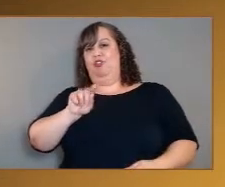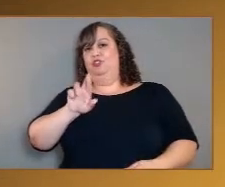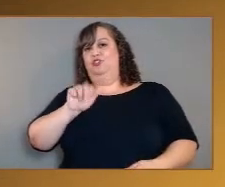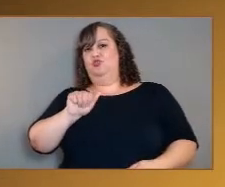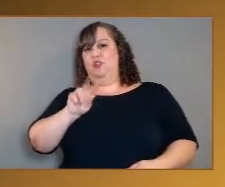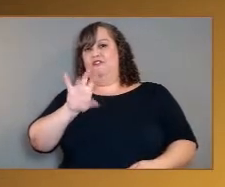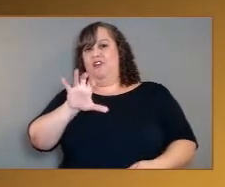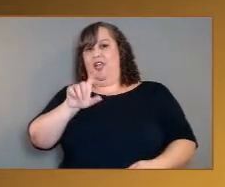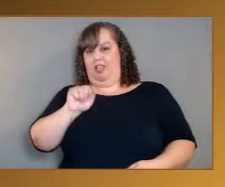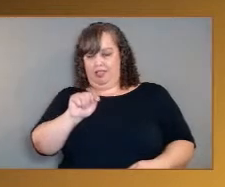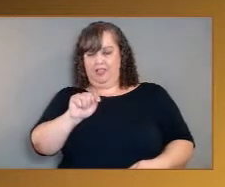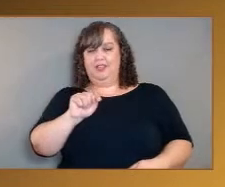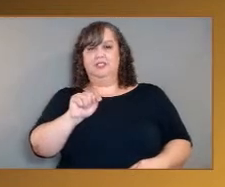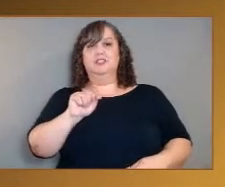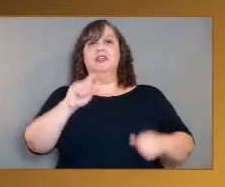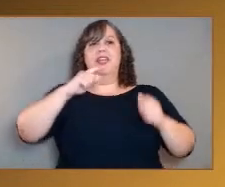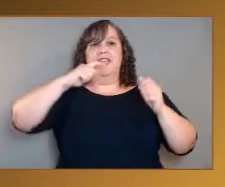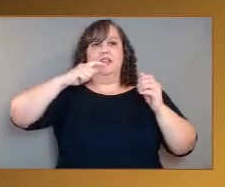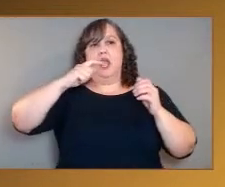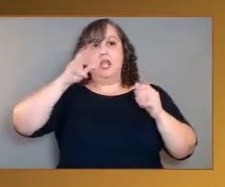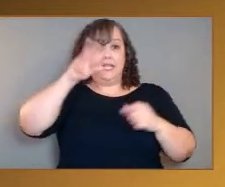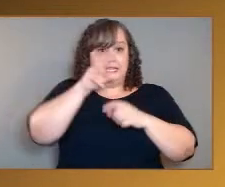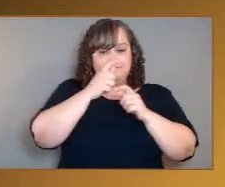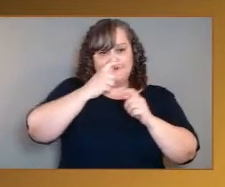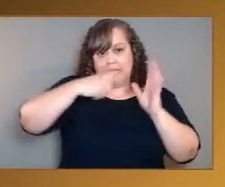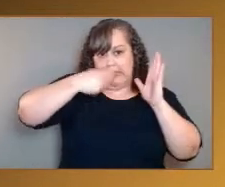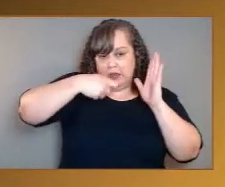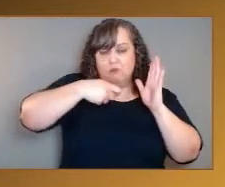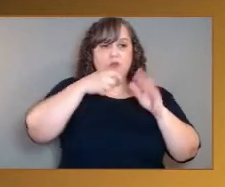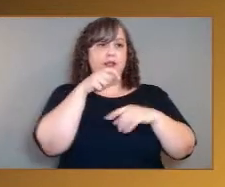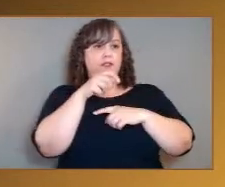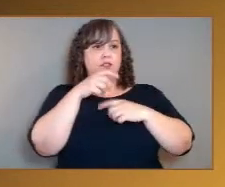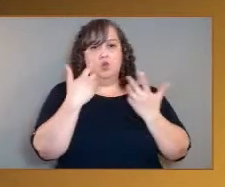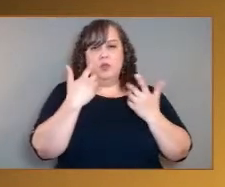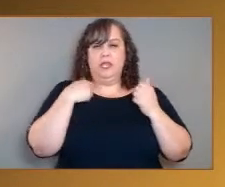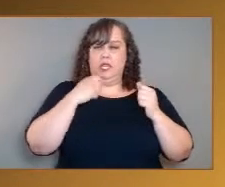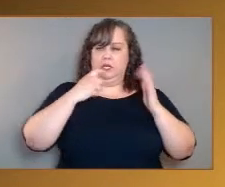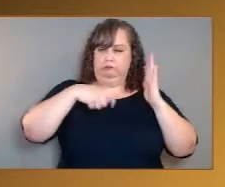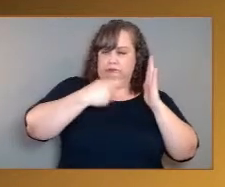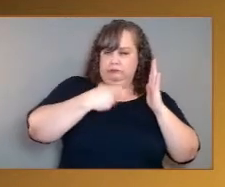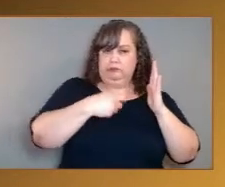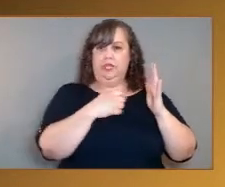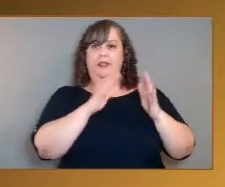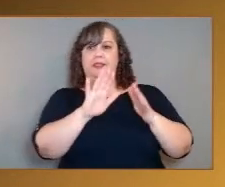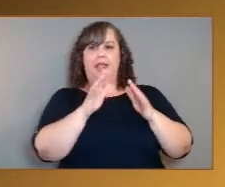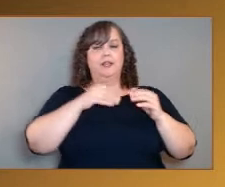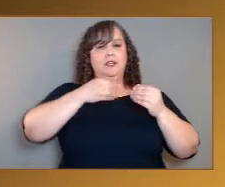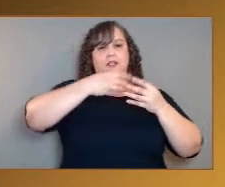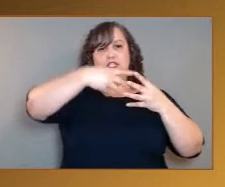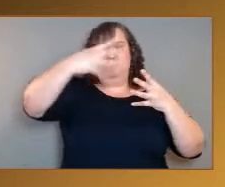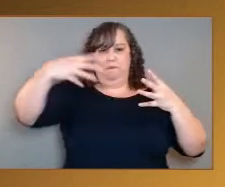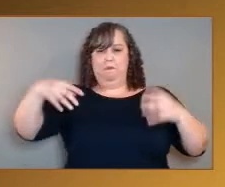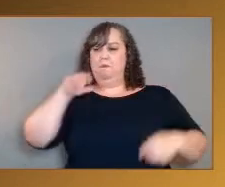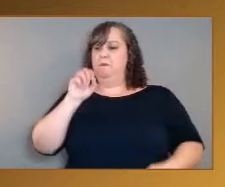look at the climatology. So while we go in on the day side, we will also see some of the big Venus that Sue's mission will see.